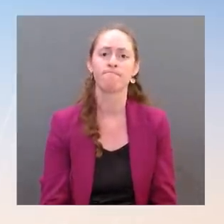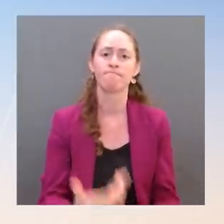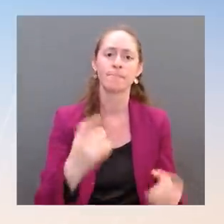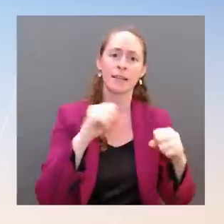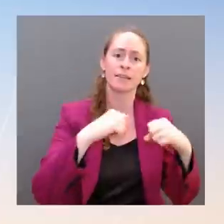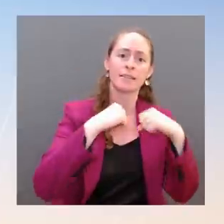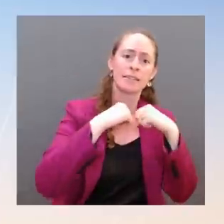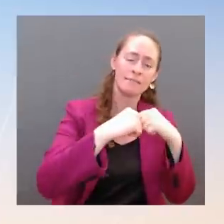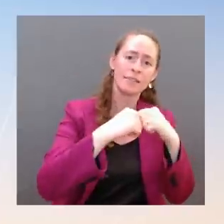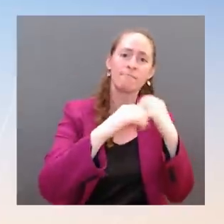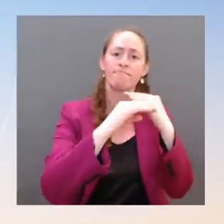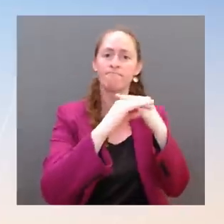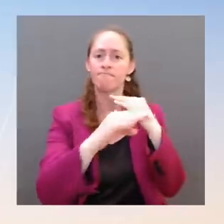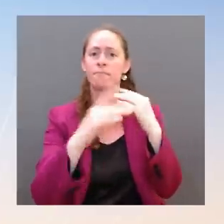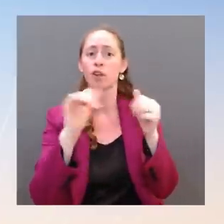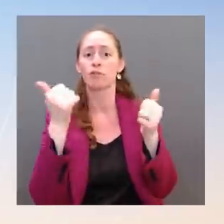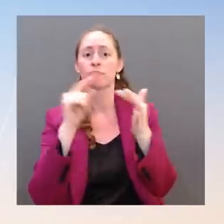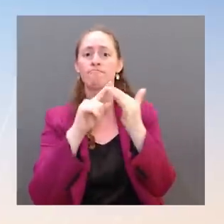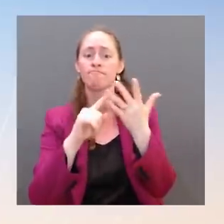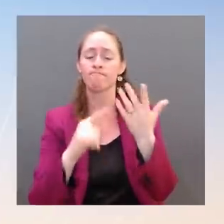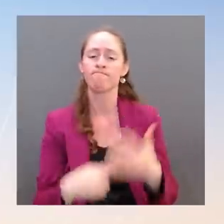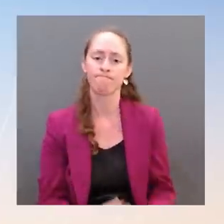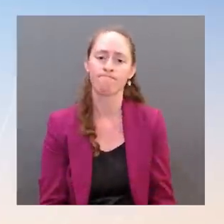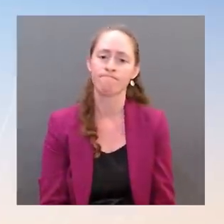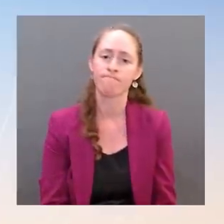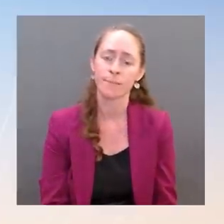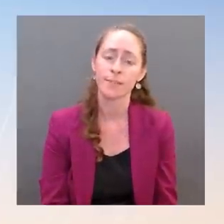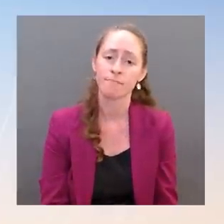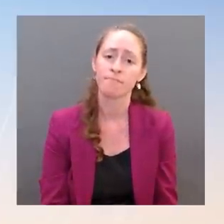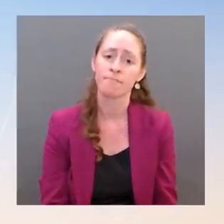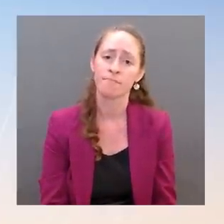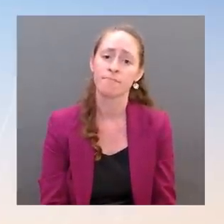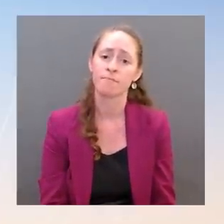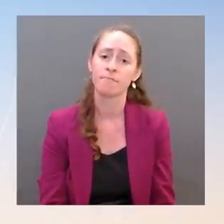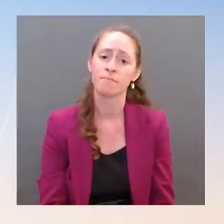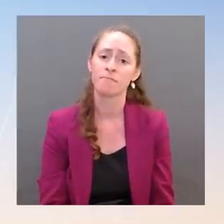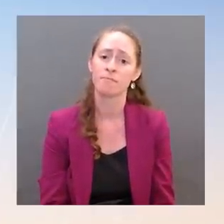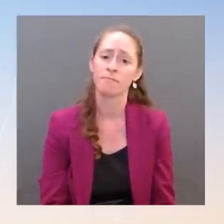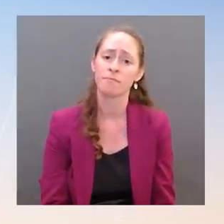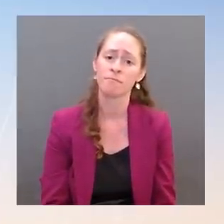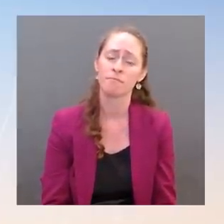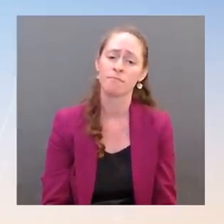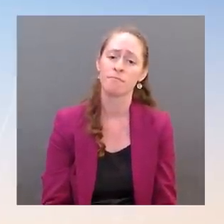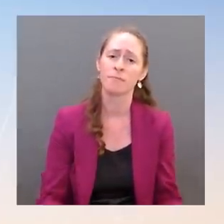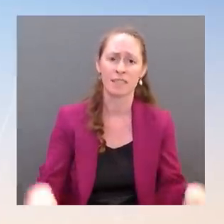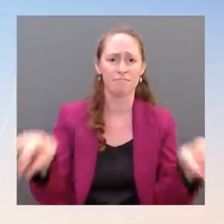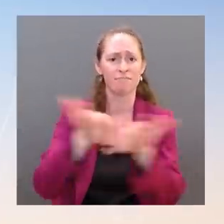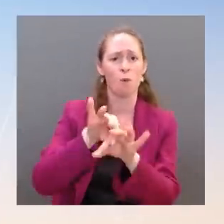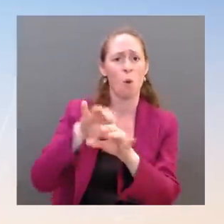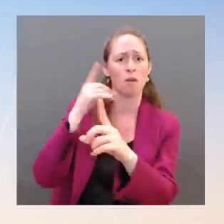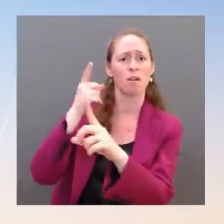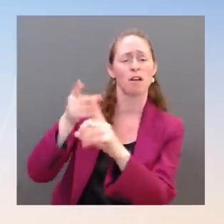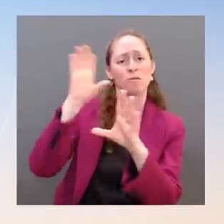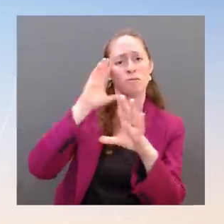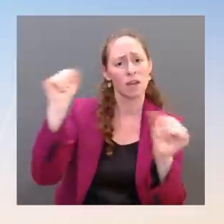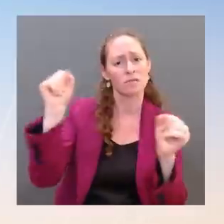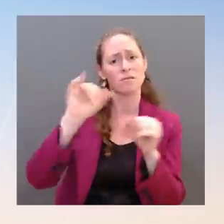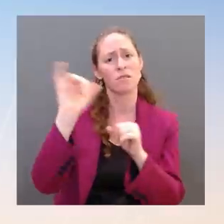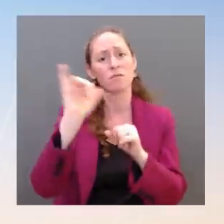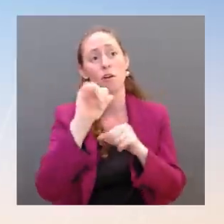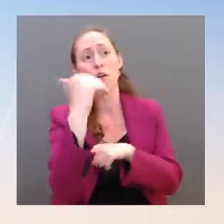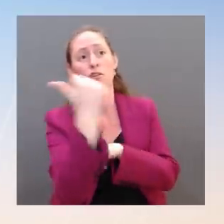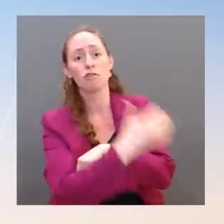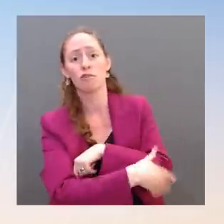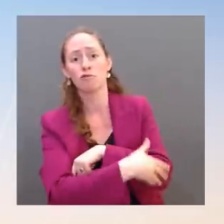Look, this is something that's incredibly important to the President, but also to our partners and allies, that we make sure that Ukraine is able to defend